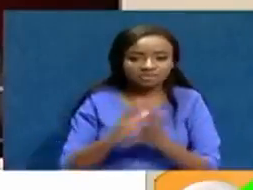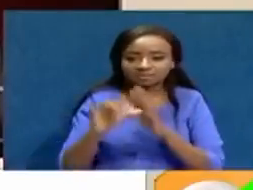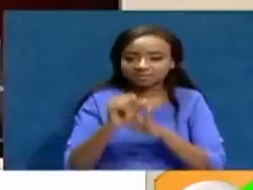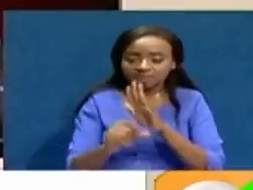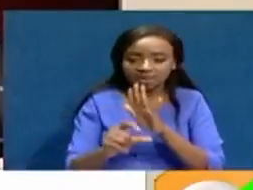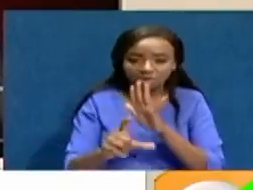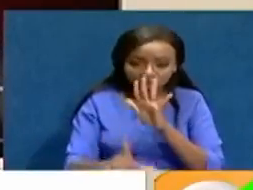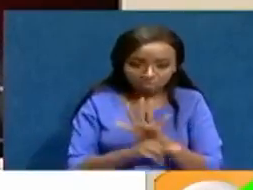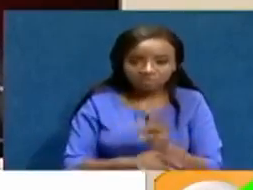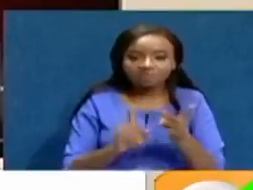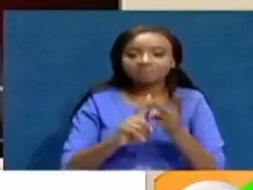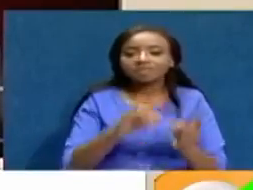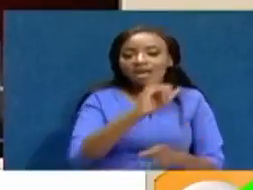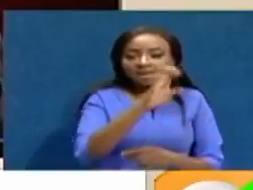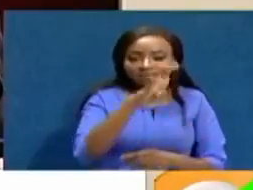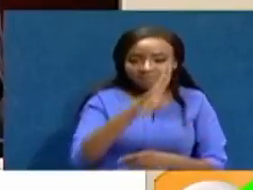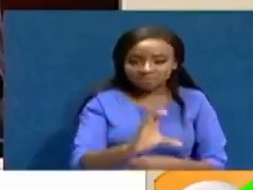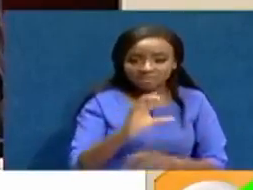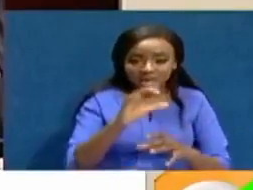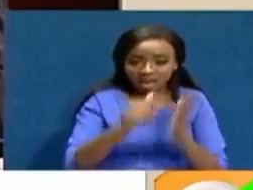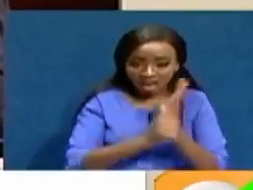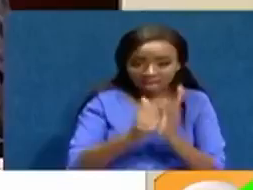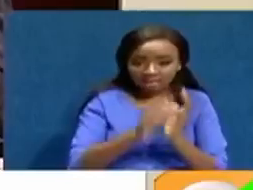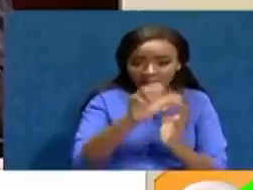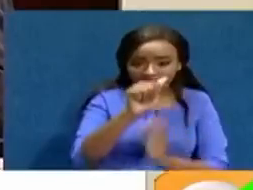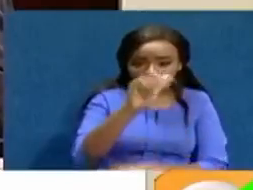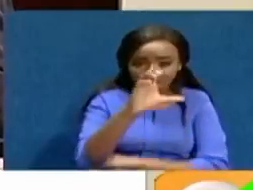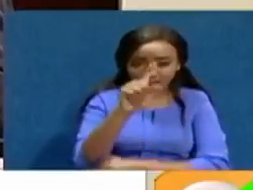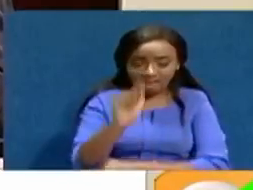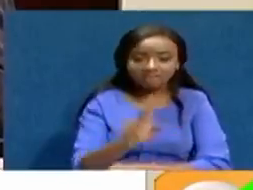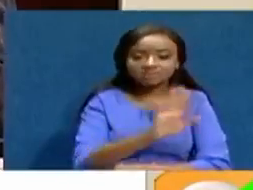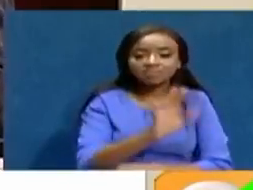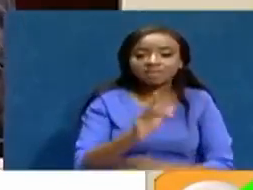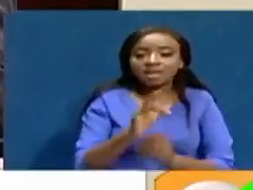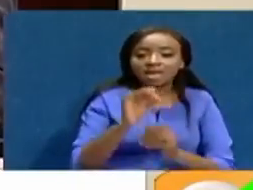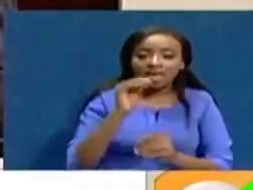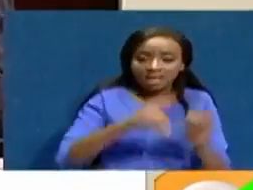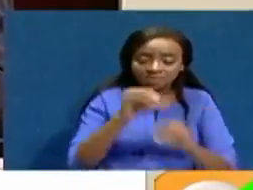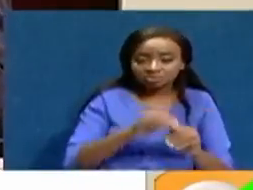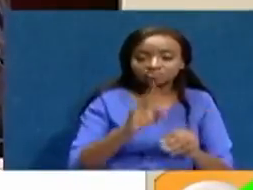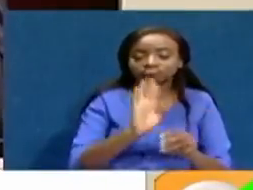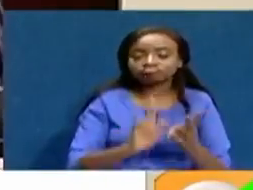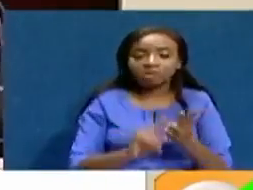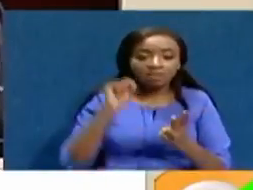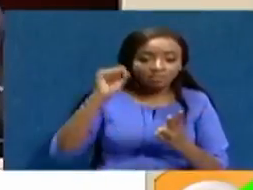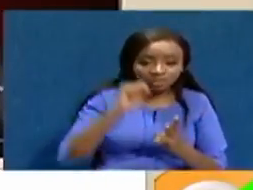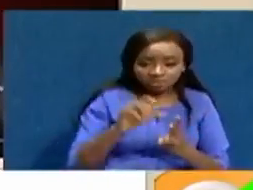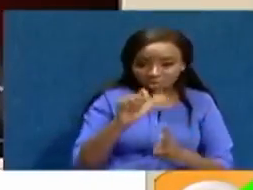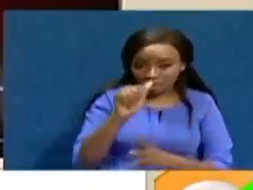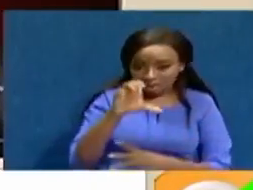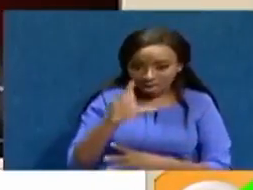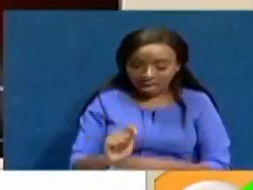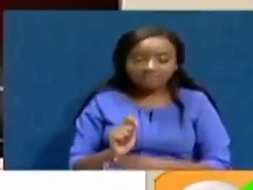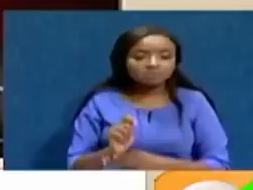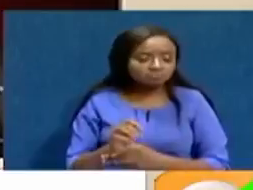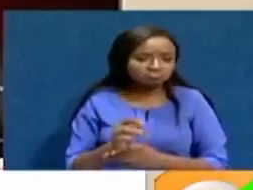Elections Act, the IABC Act, the Political Parties Act, the Election Campaign Financing Act, and the Election Offenses Act. Now, but